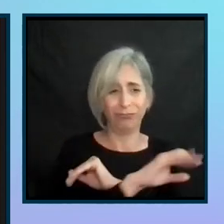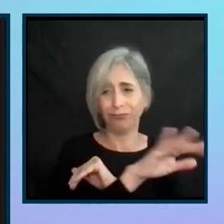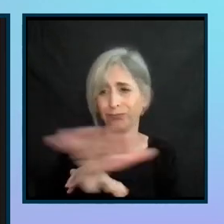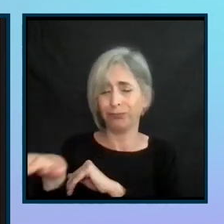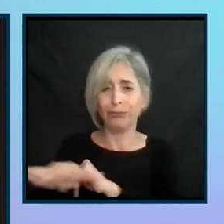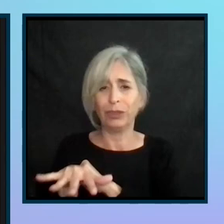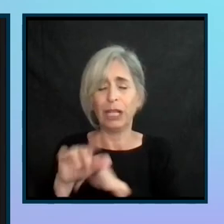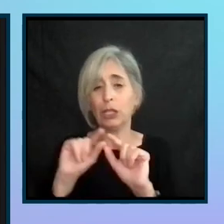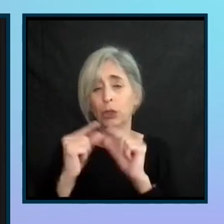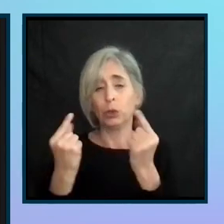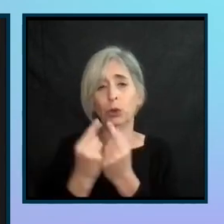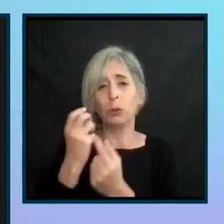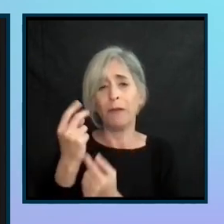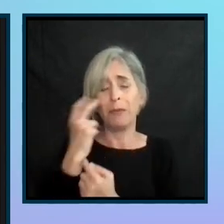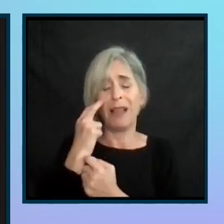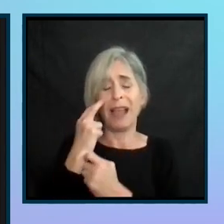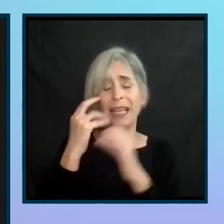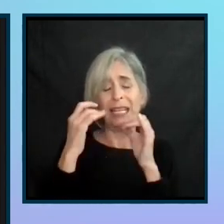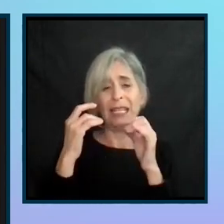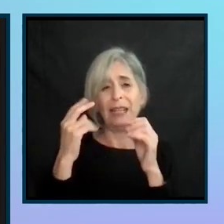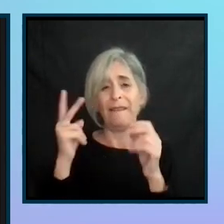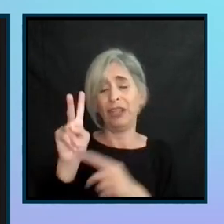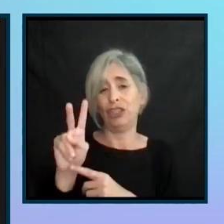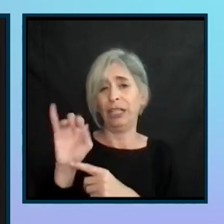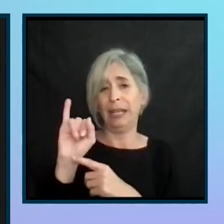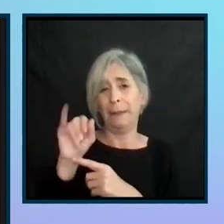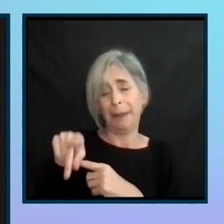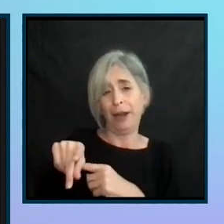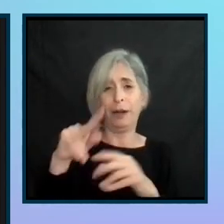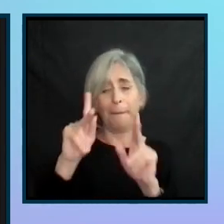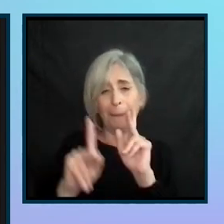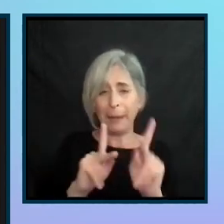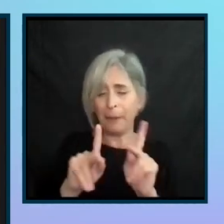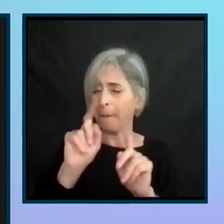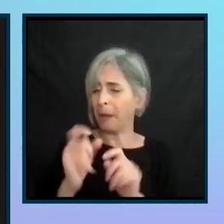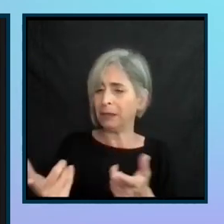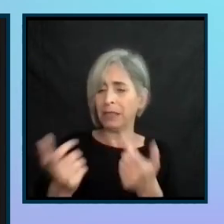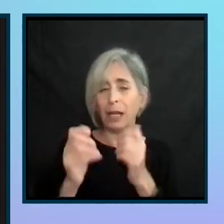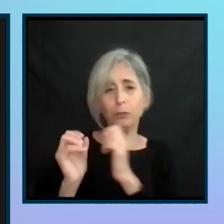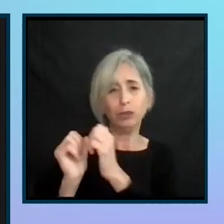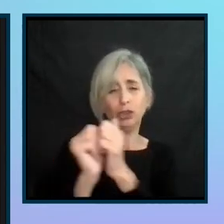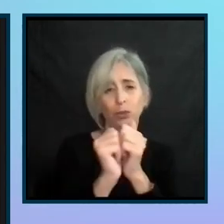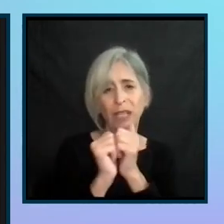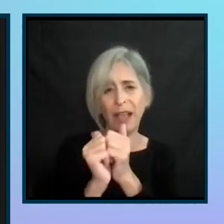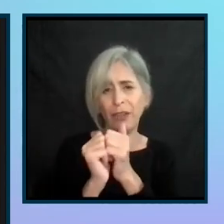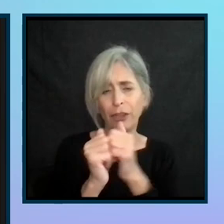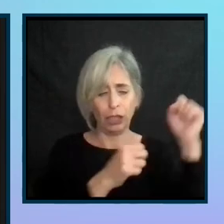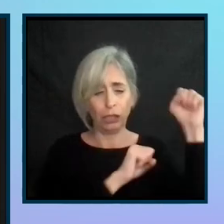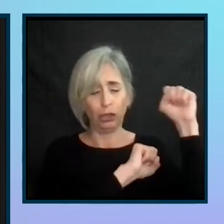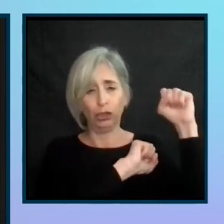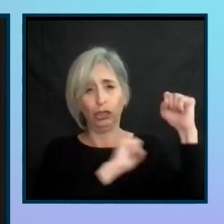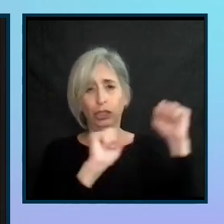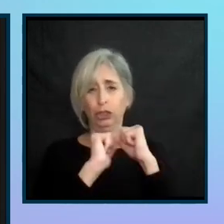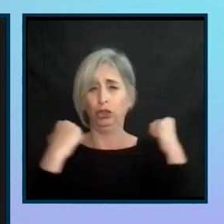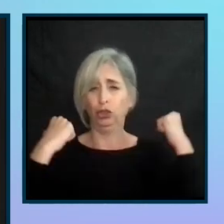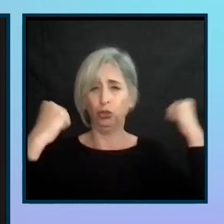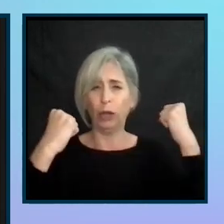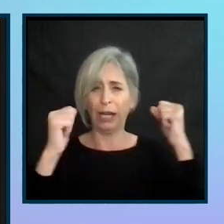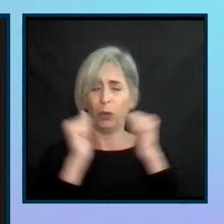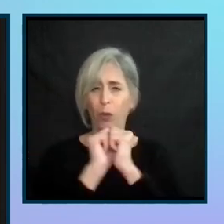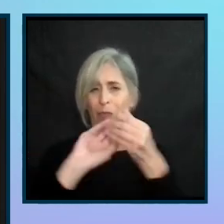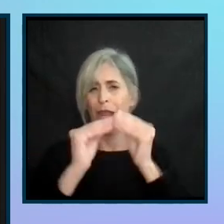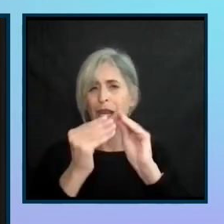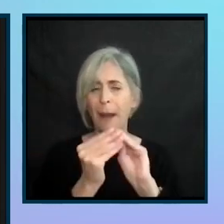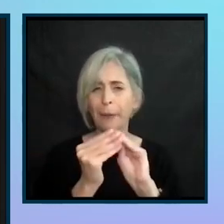as a group of blind and visually impaired people, we must get together. There is strength in numbers. And the fact that we